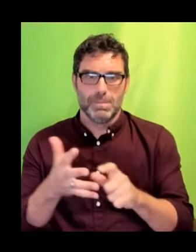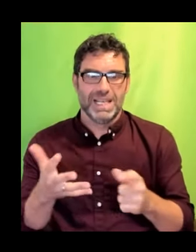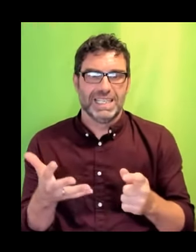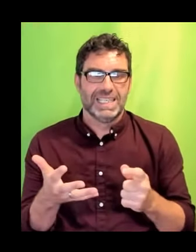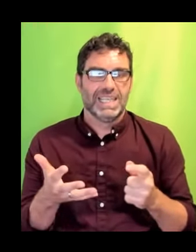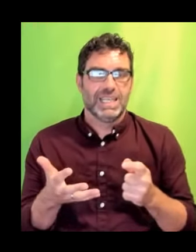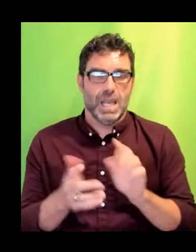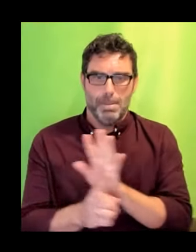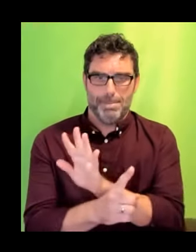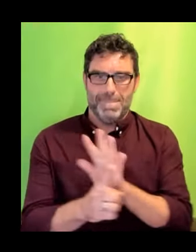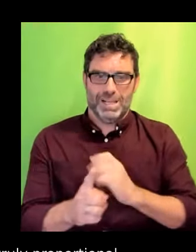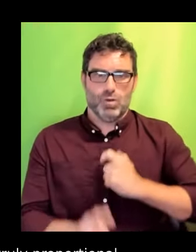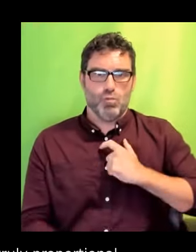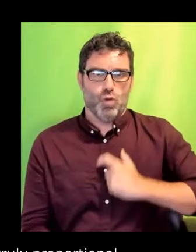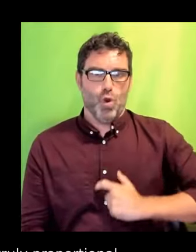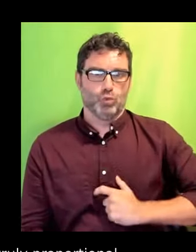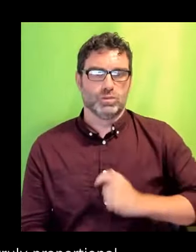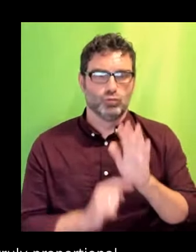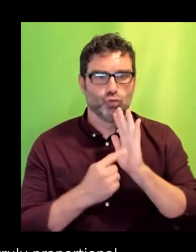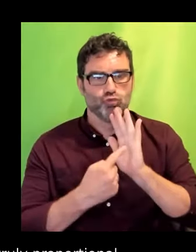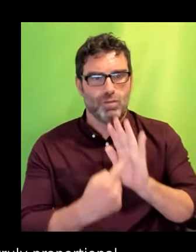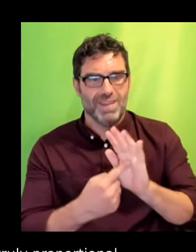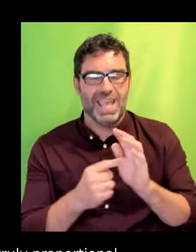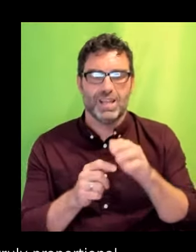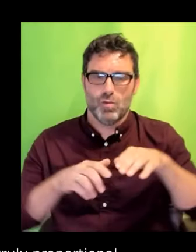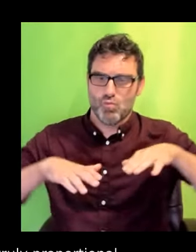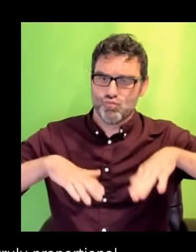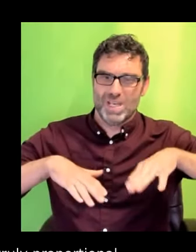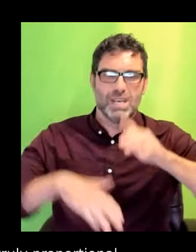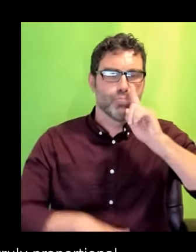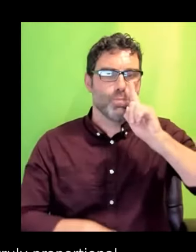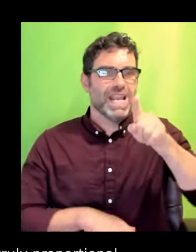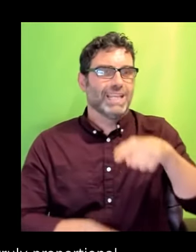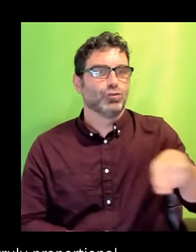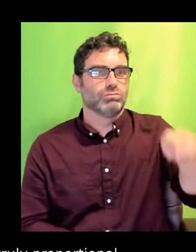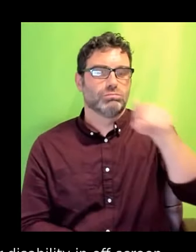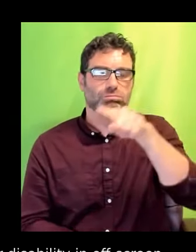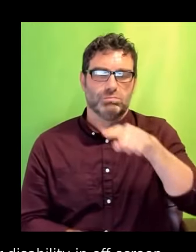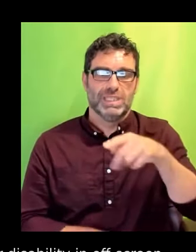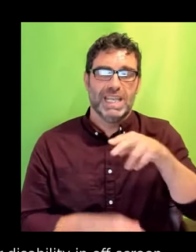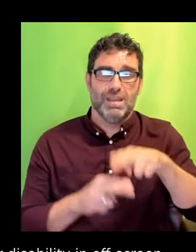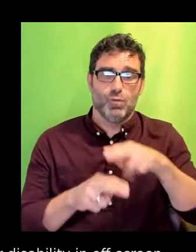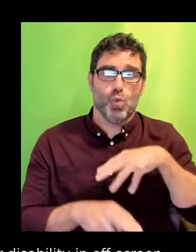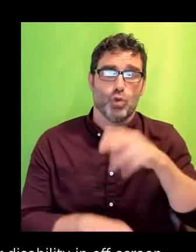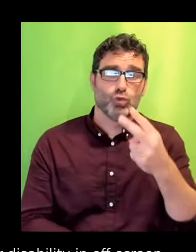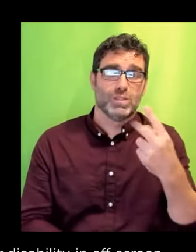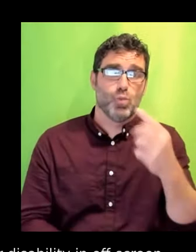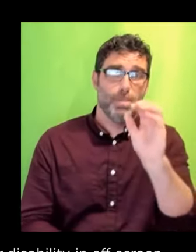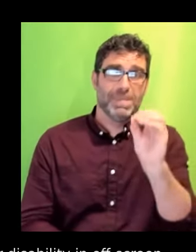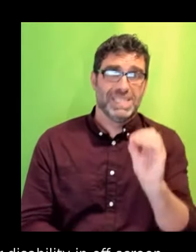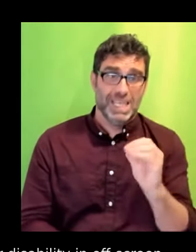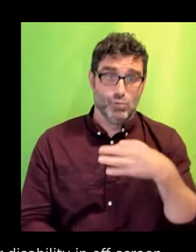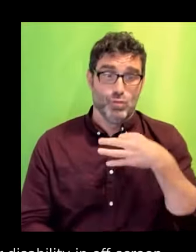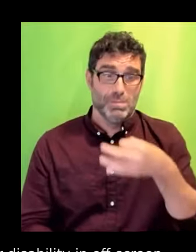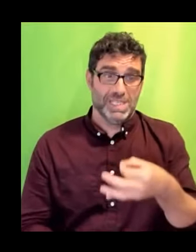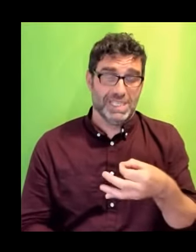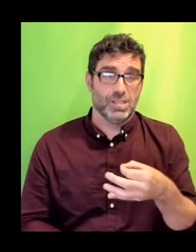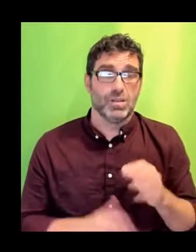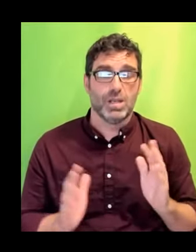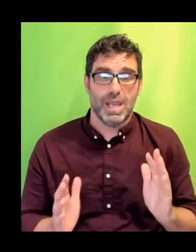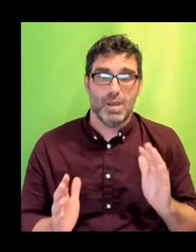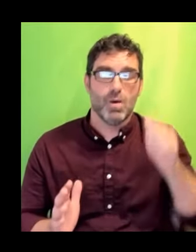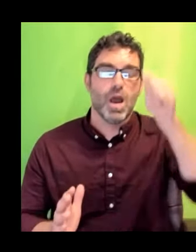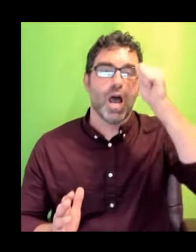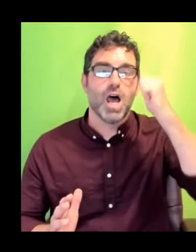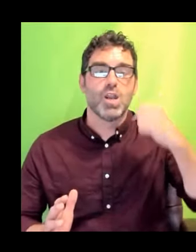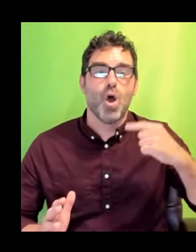makeup of the UK, to get to that vaunted 20% representation. I know the Black Lives Matter movement has a long way to